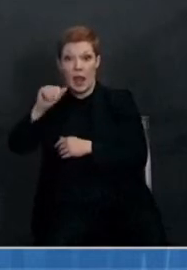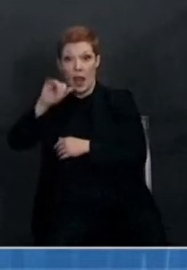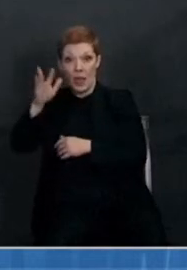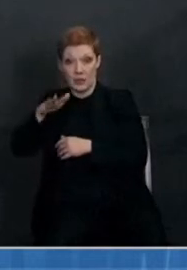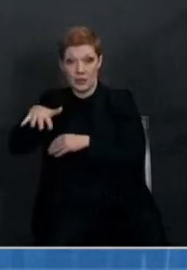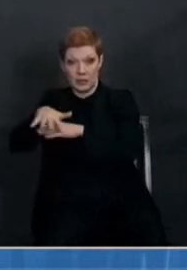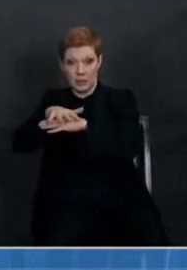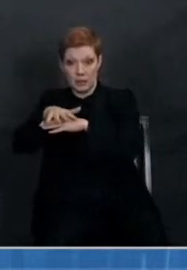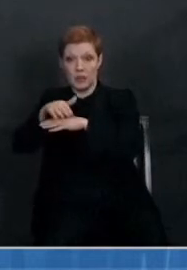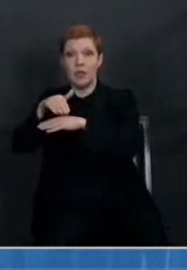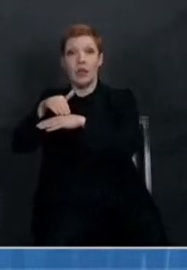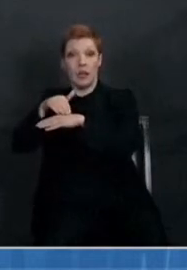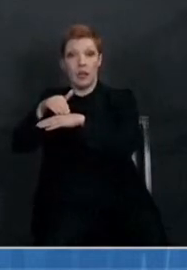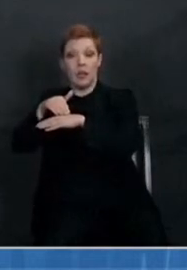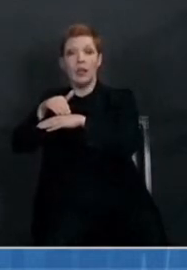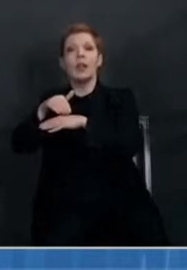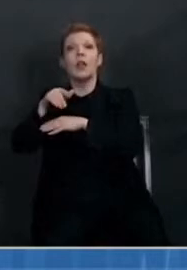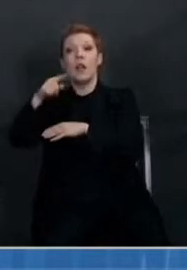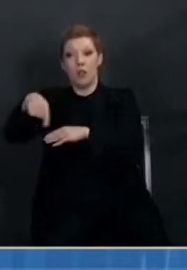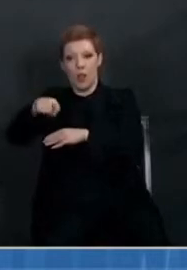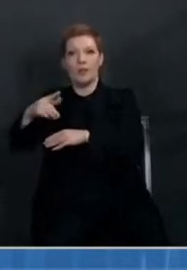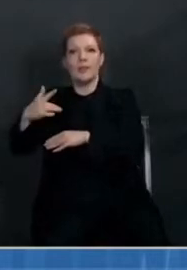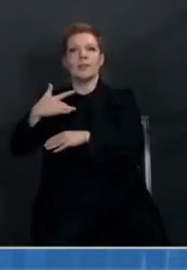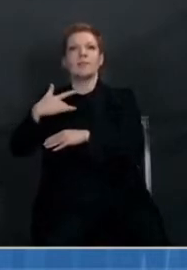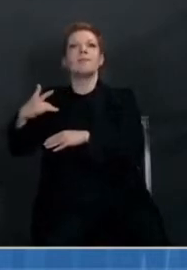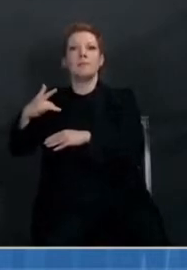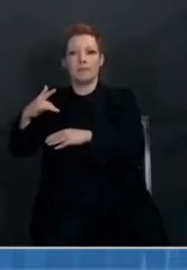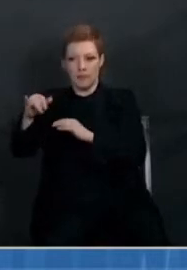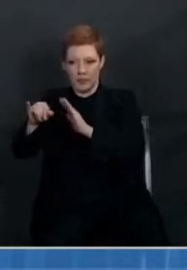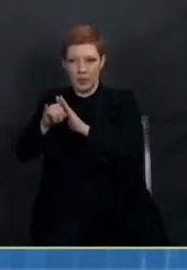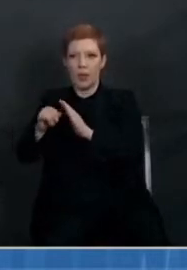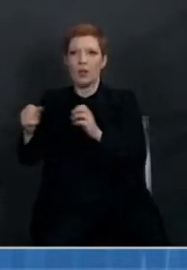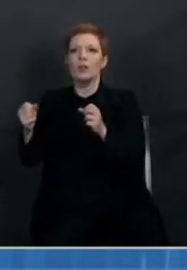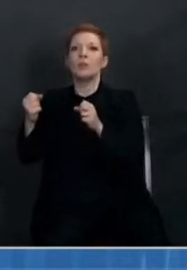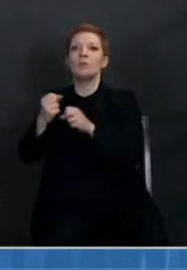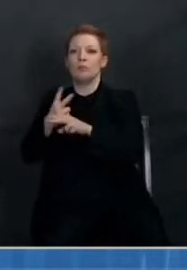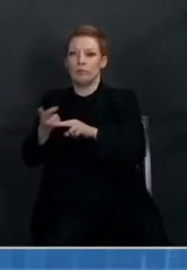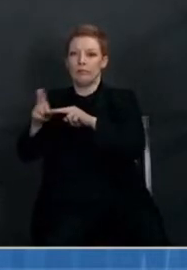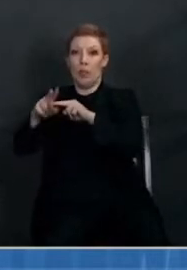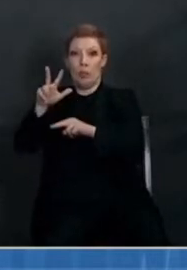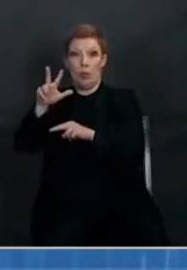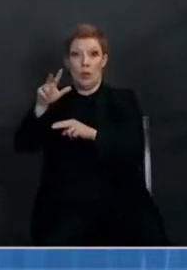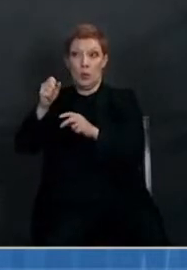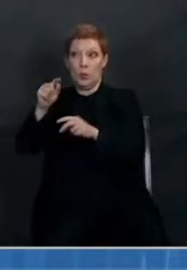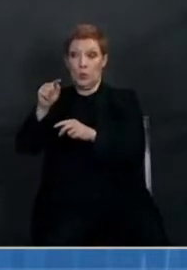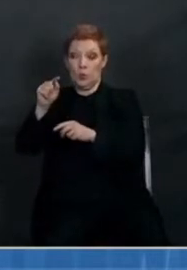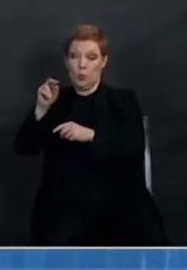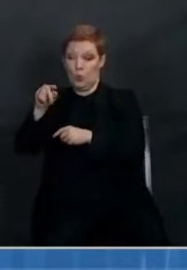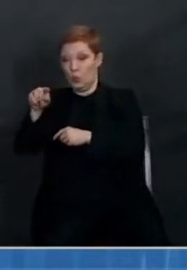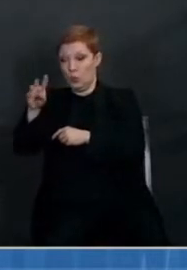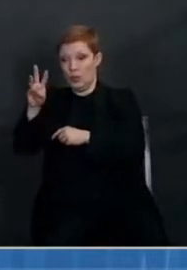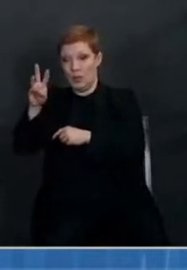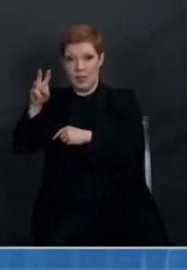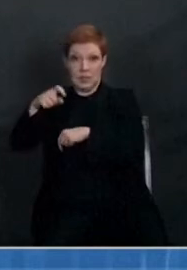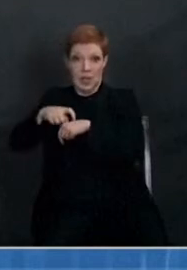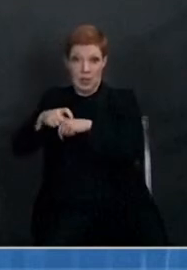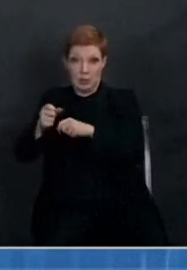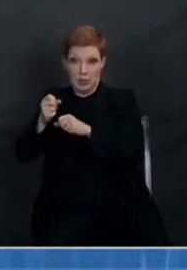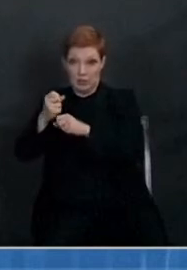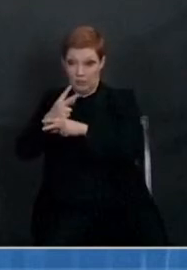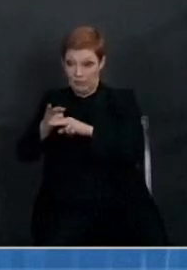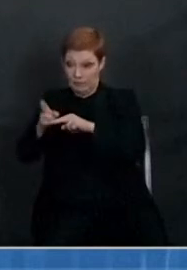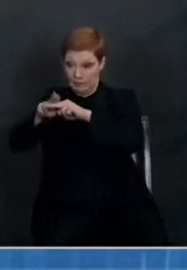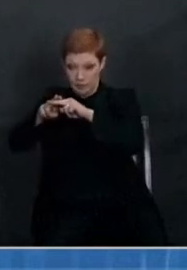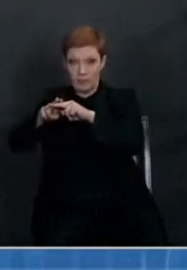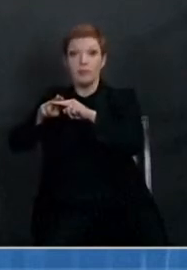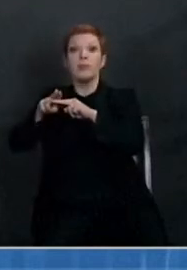white people, American Indian and Alaska Native persons are 3.6 times more likely to be hospitalized, while Latino persons are 3.2 times